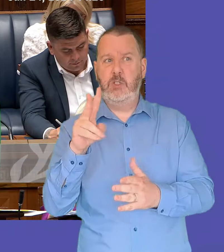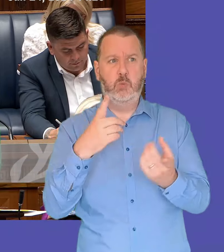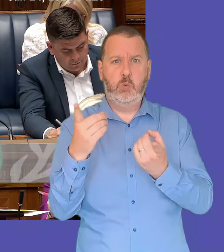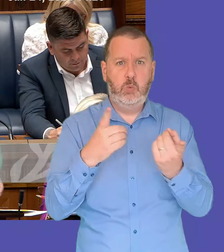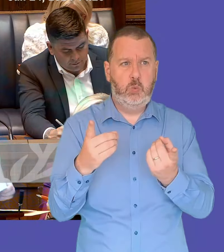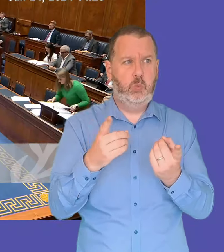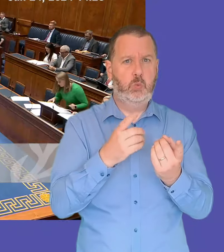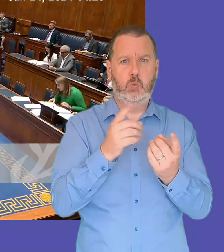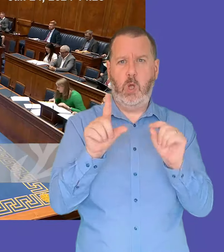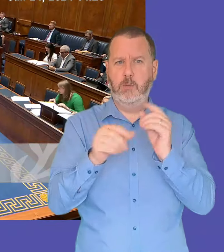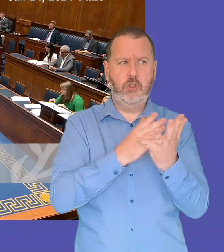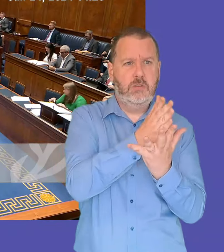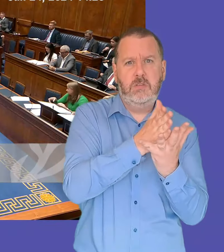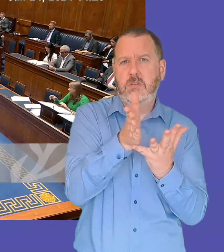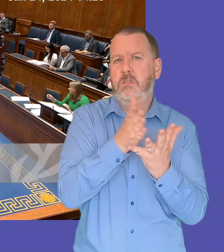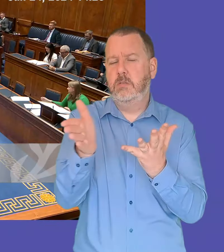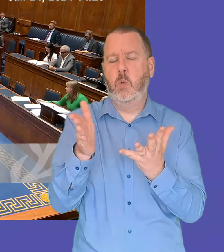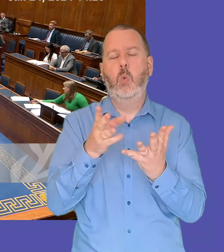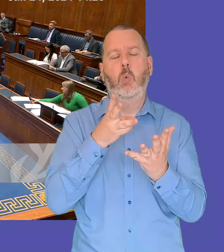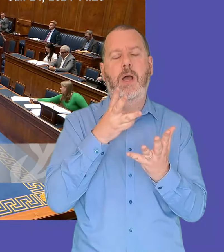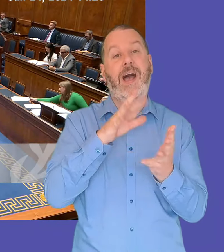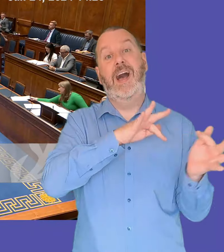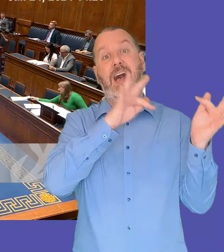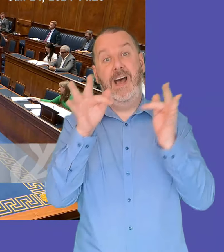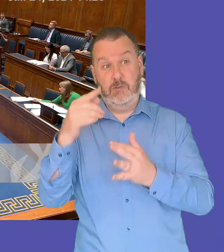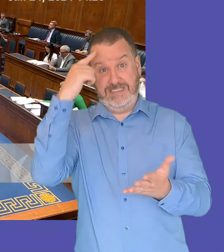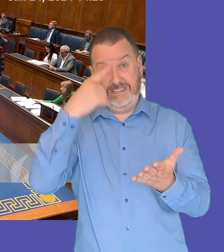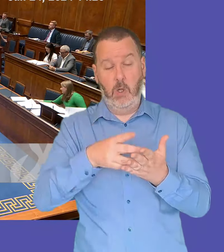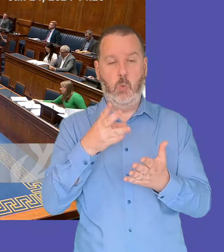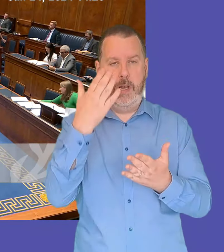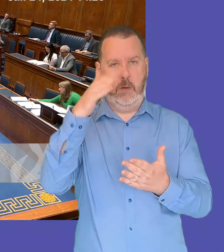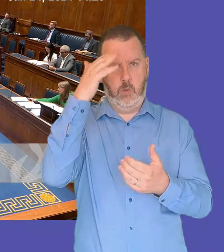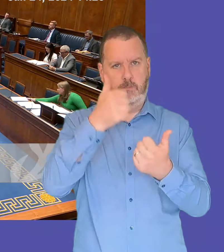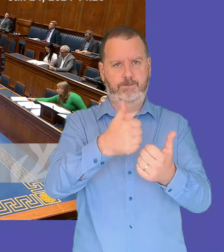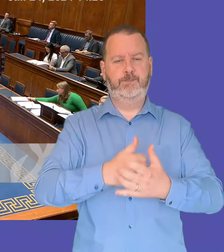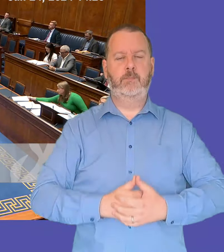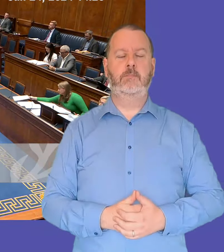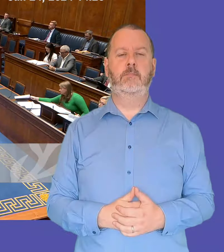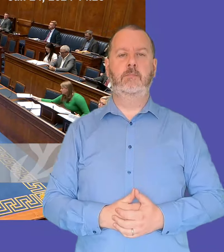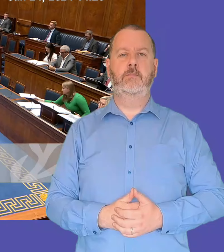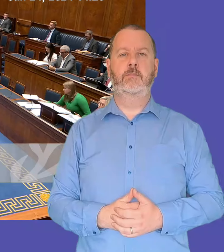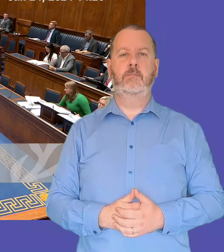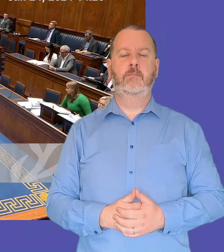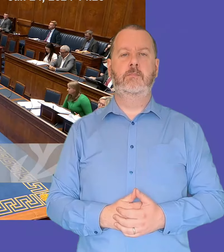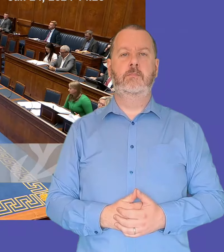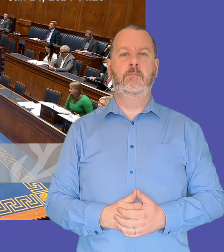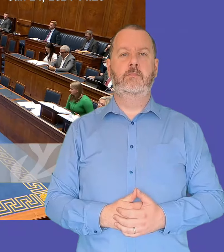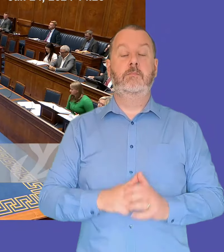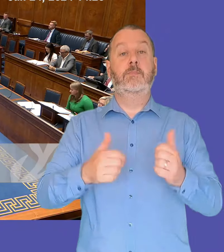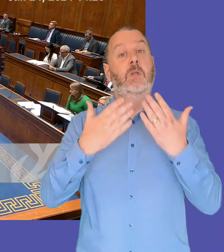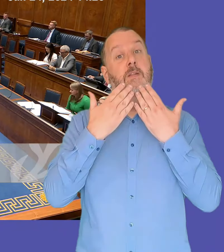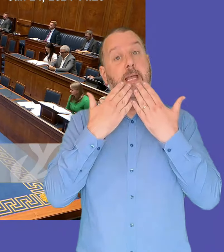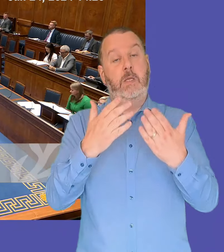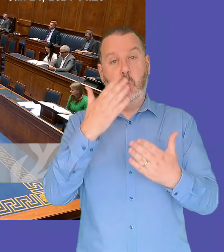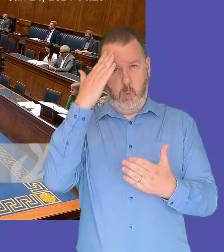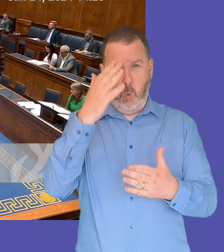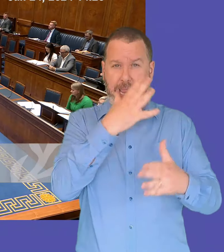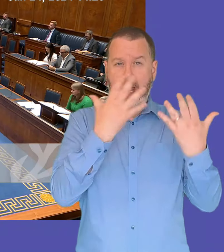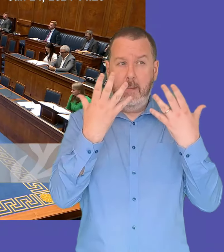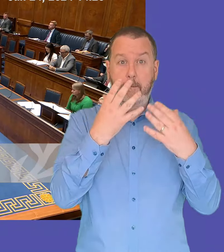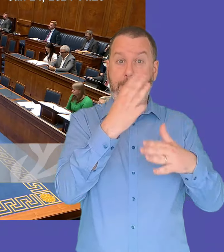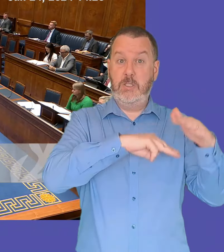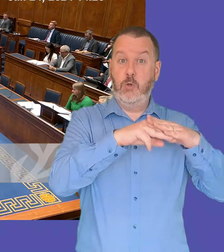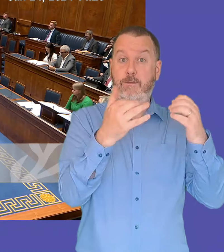been considered Sinead McLaughlin for supplementary thank you junior minister have you considered and responded to the request from the education